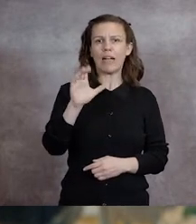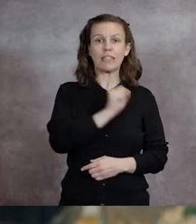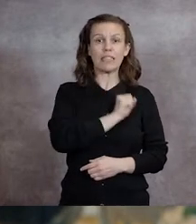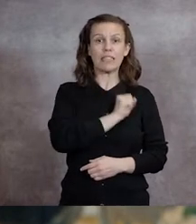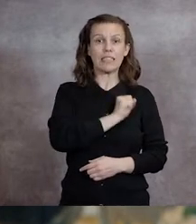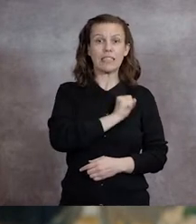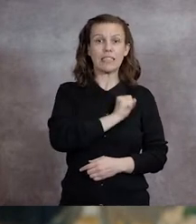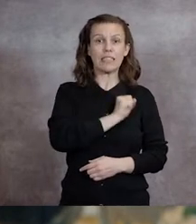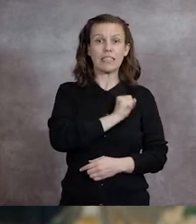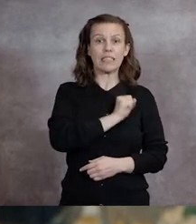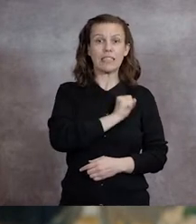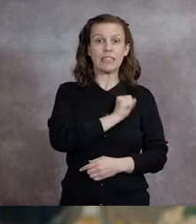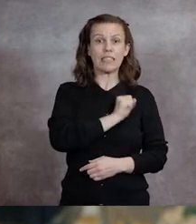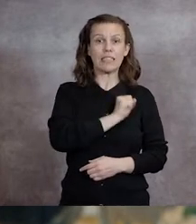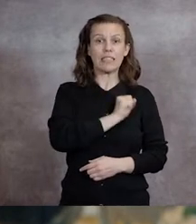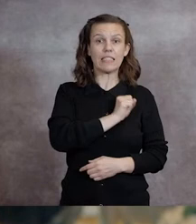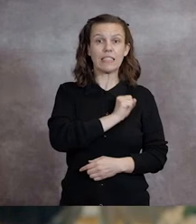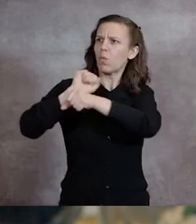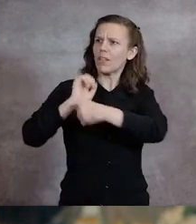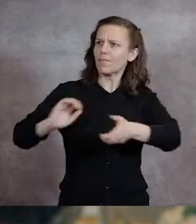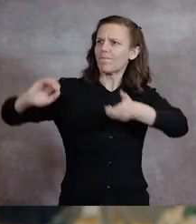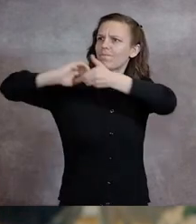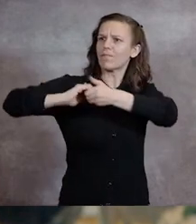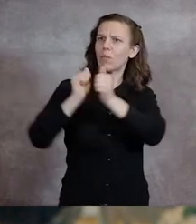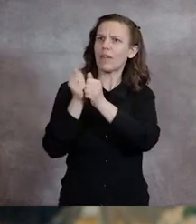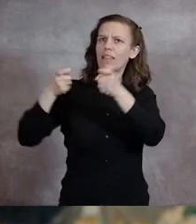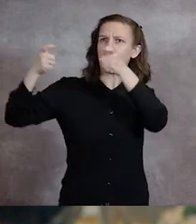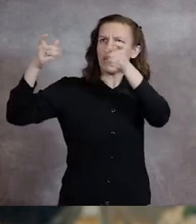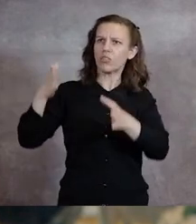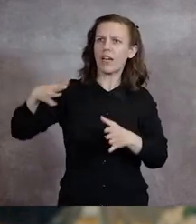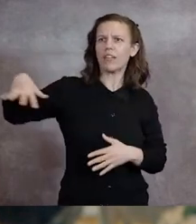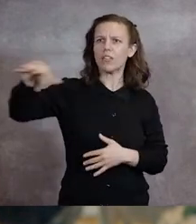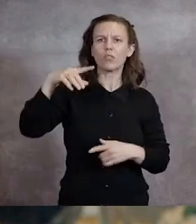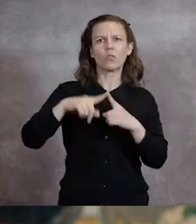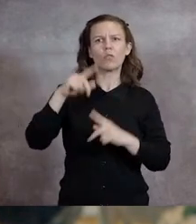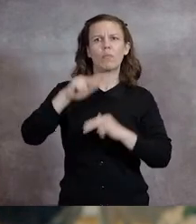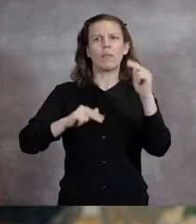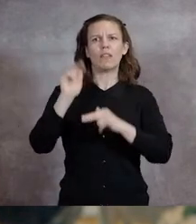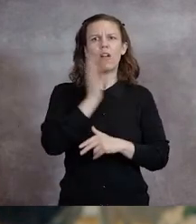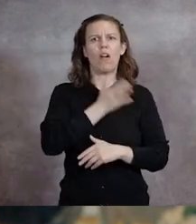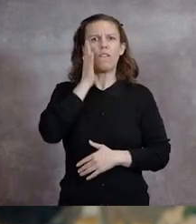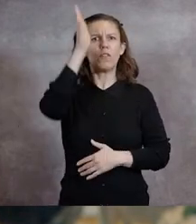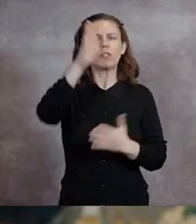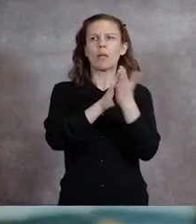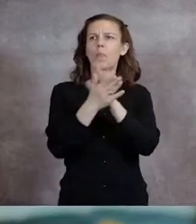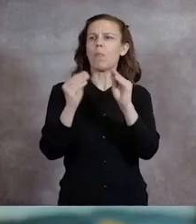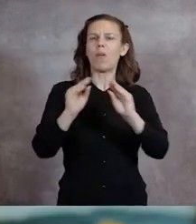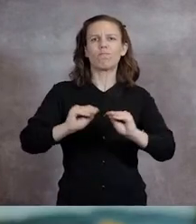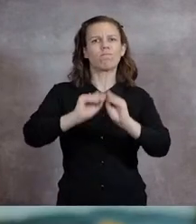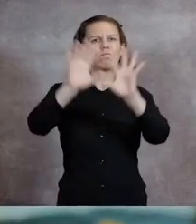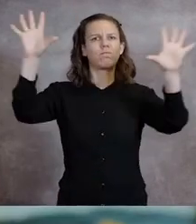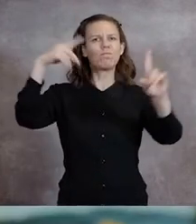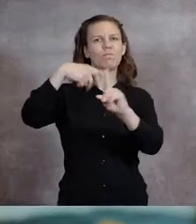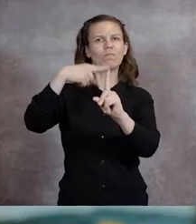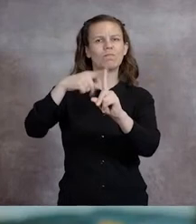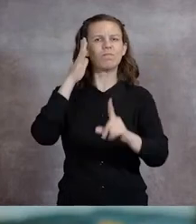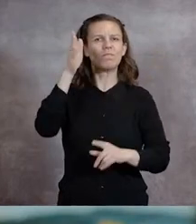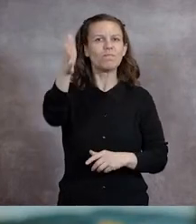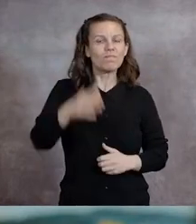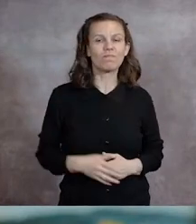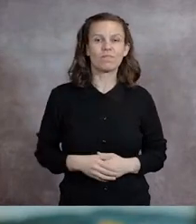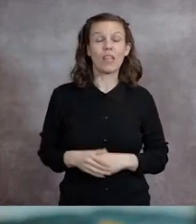shoulder to shoulder with the administration to build a bright future future for our institution. Significantly,